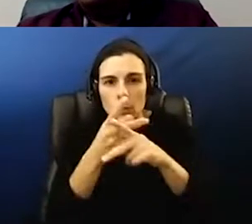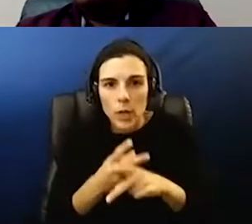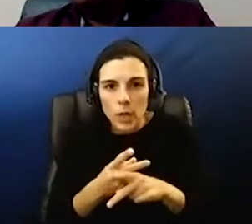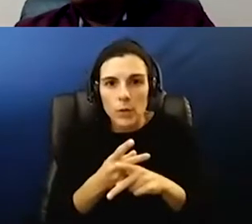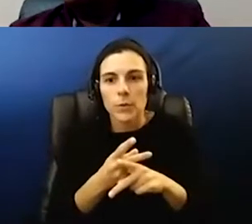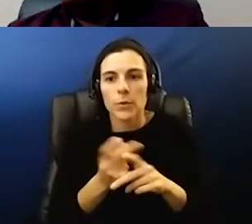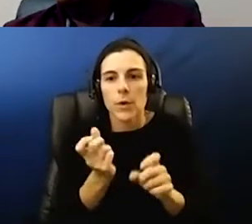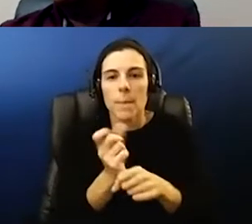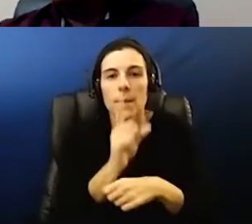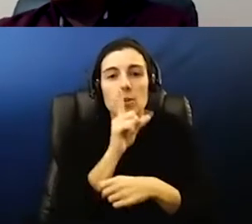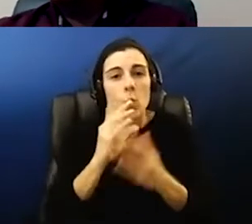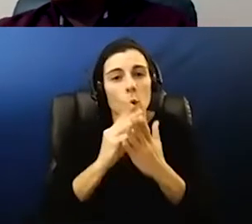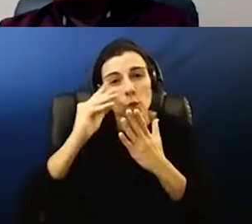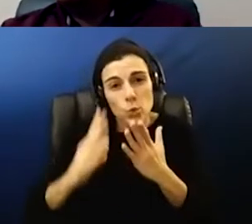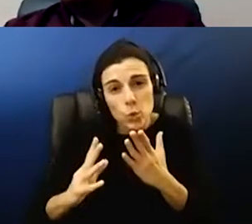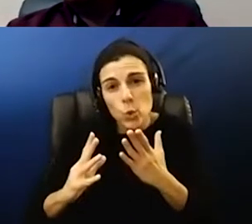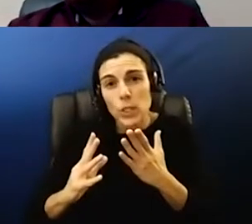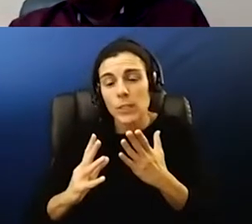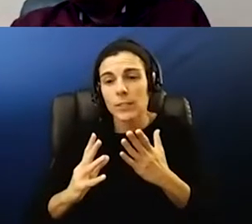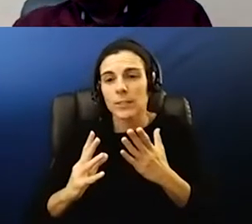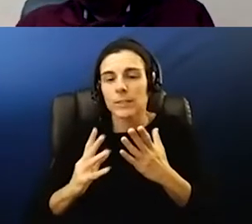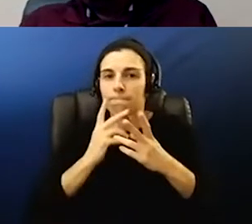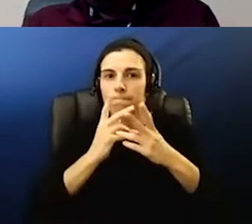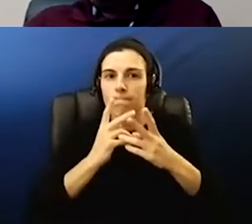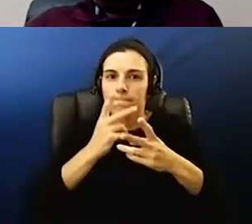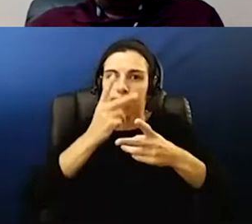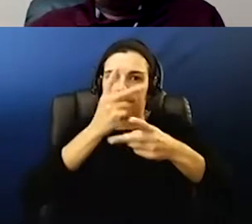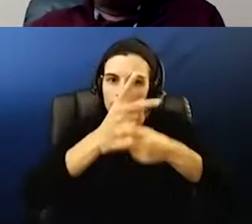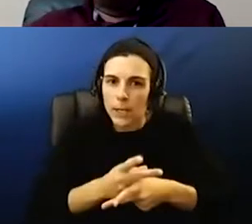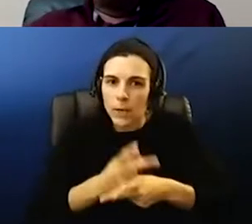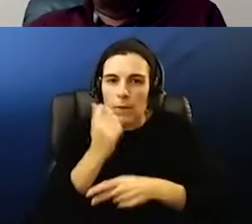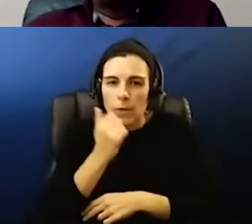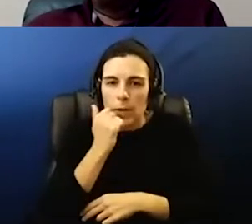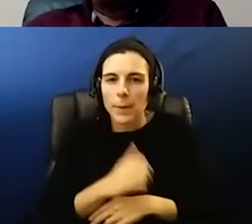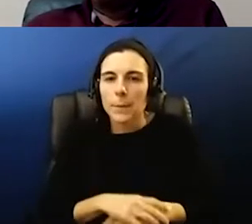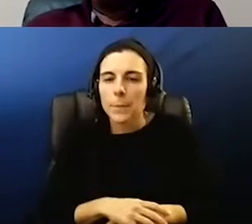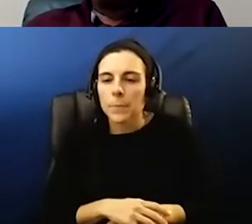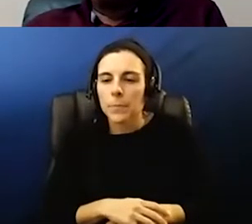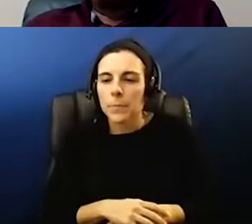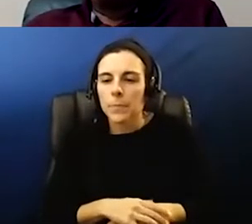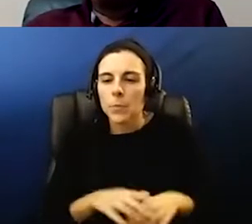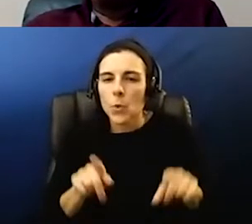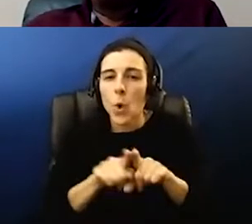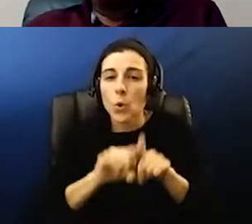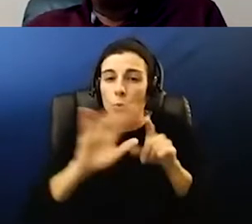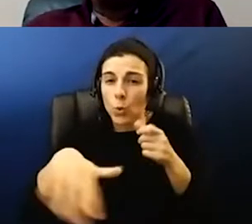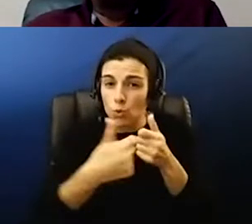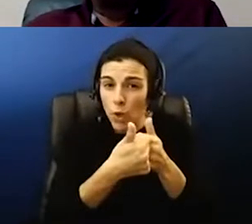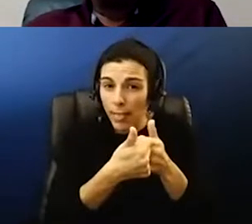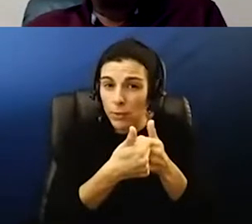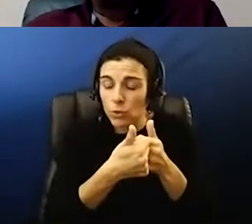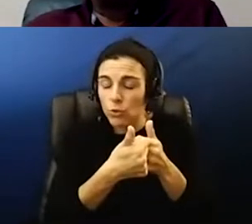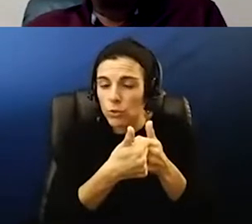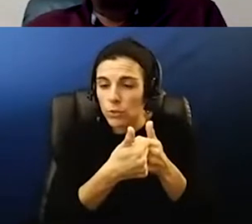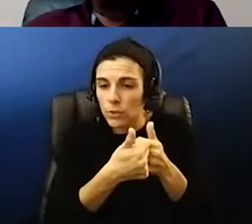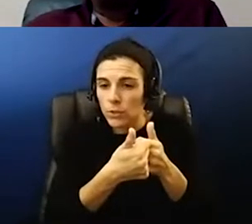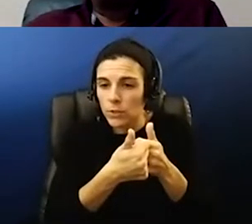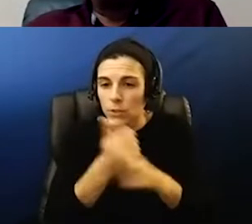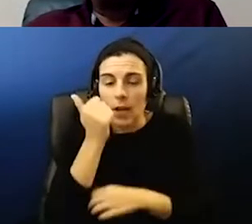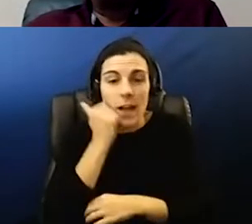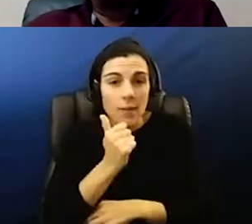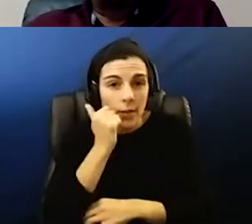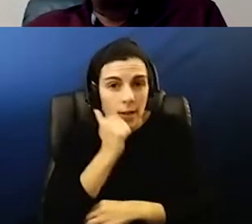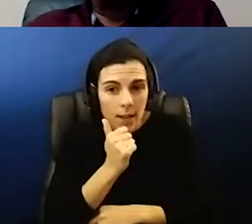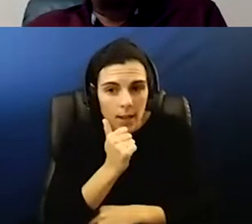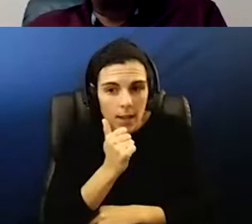sure our students are taking care every day i also want to point out the the challenges our principals on a day-to-day basis